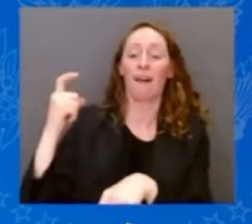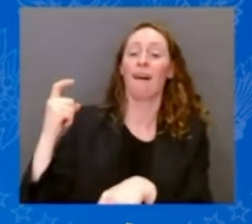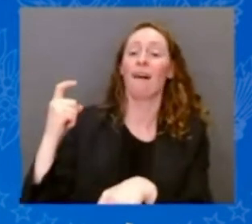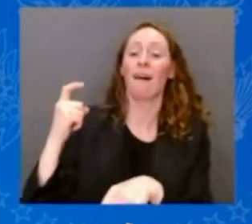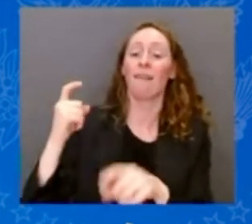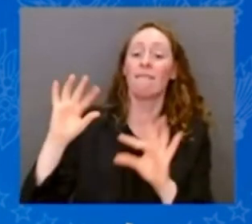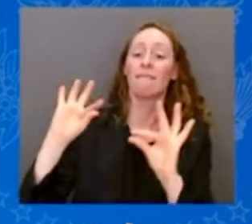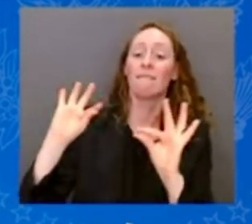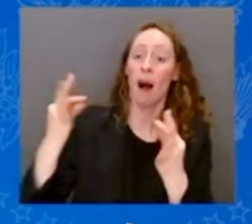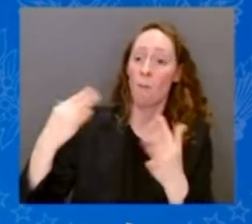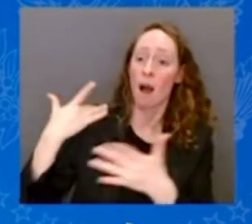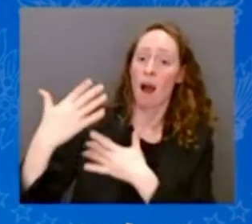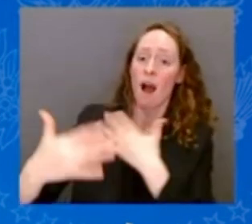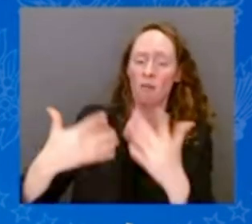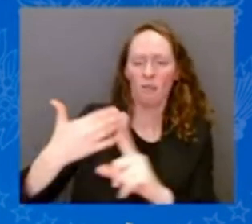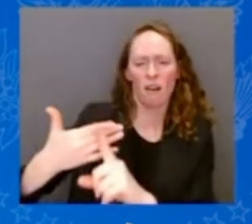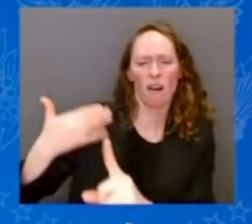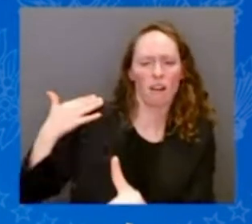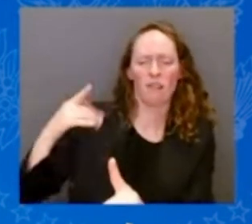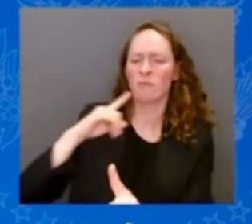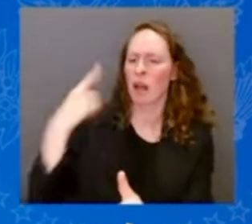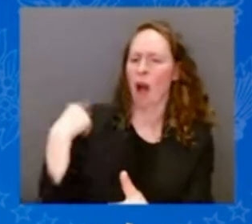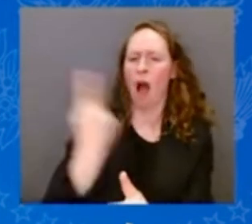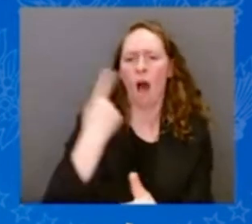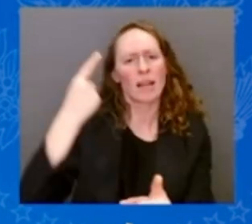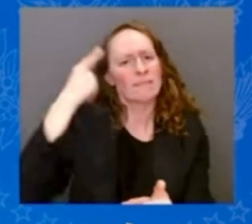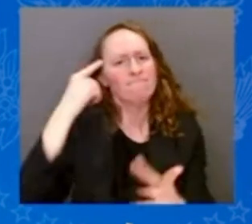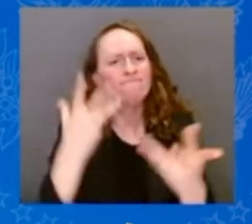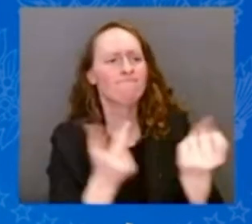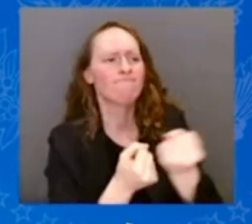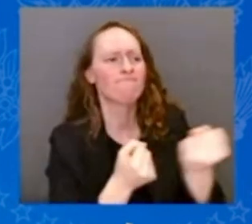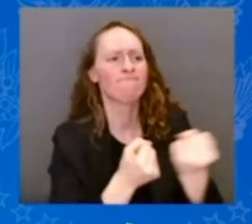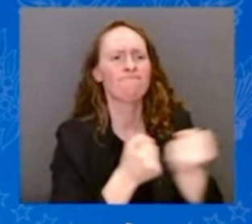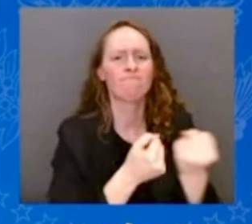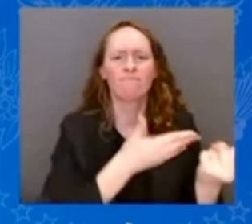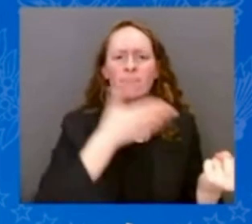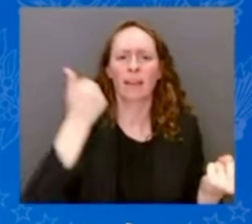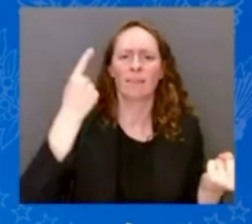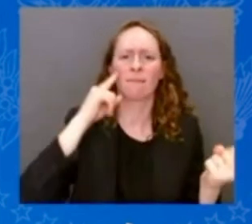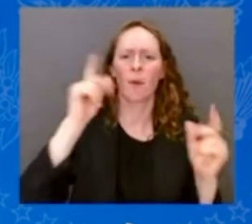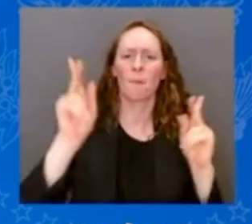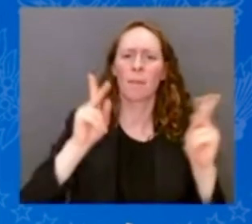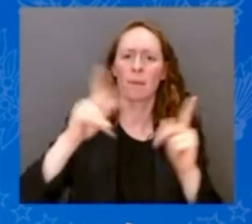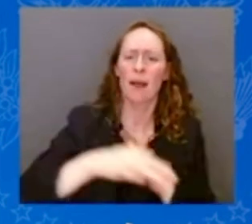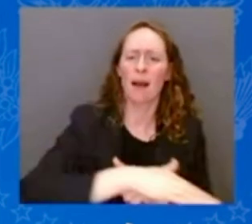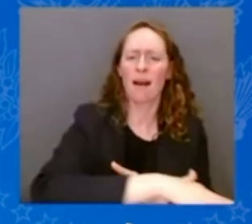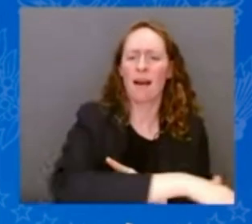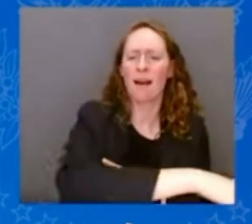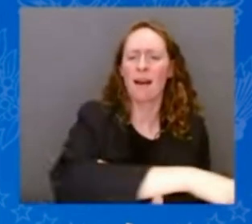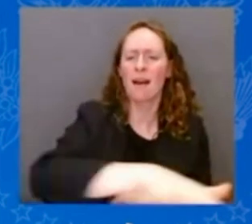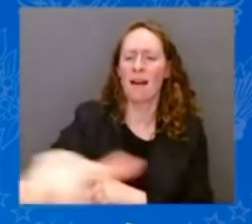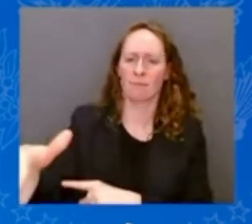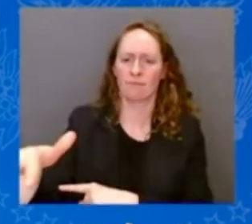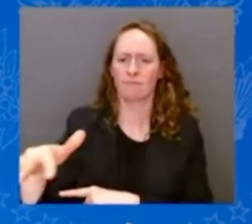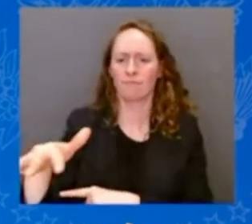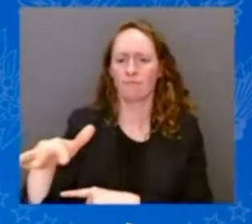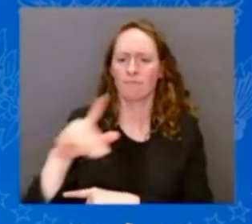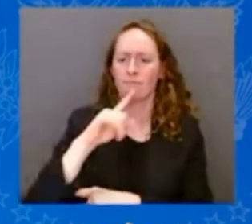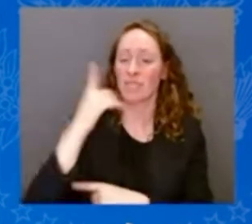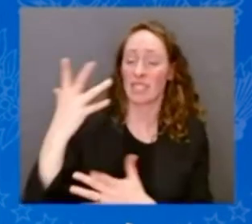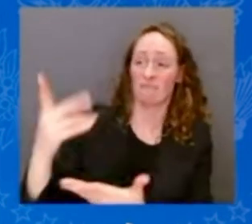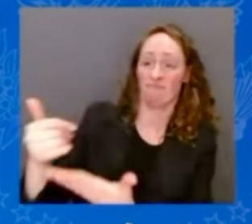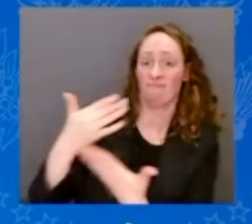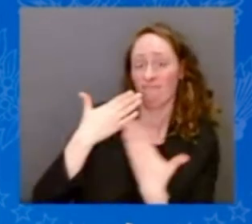champions. And that's thanks to a large part to the courage and character of the Greek American community. You know, throughout my